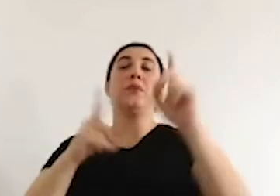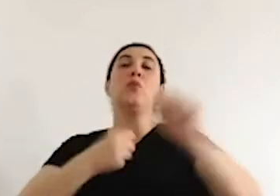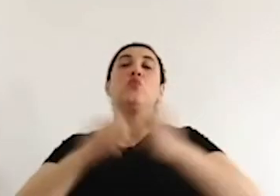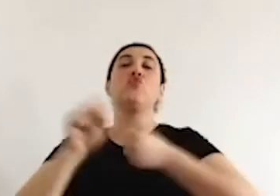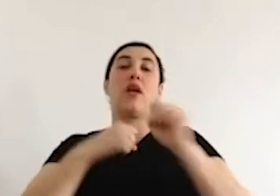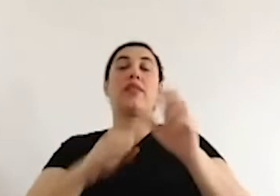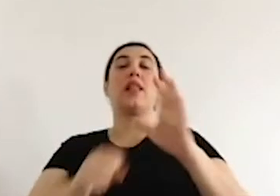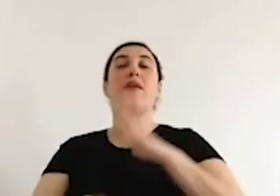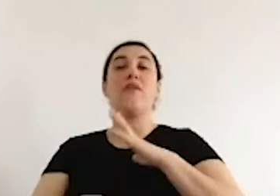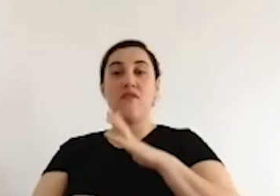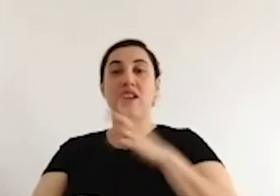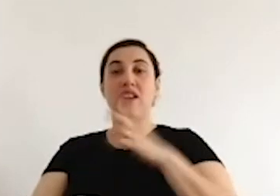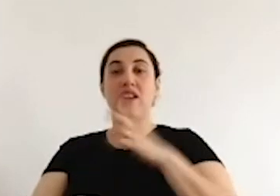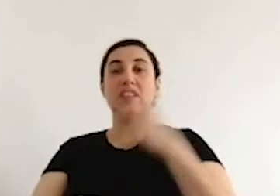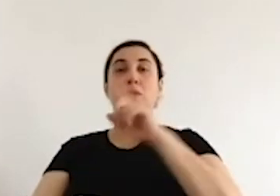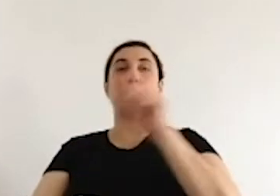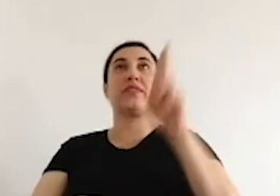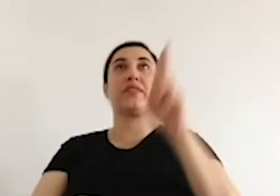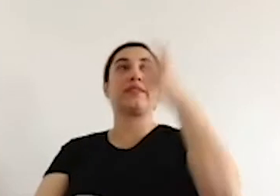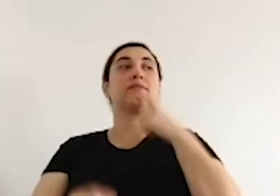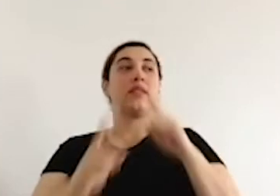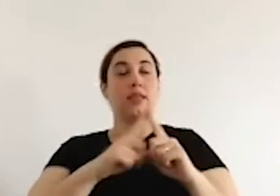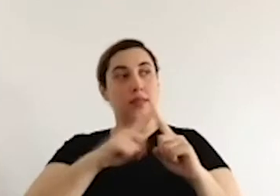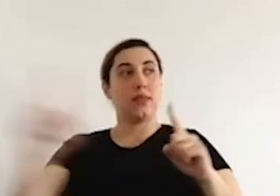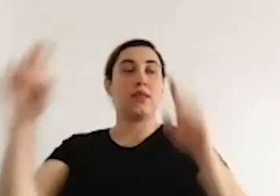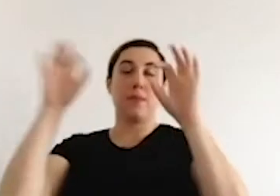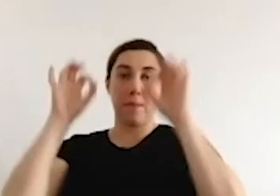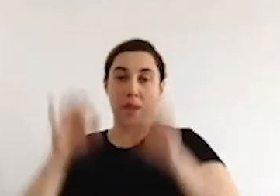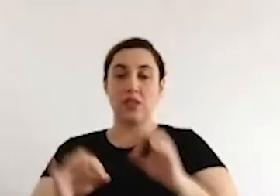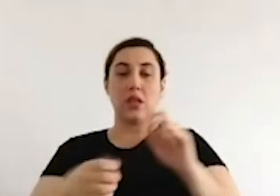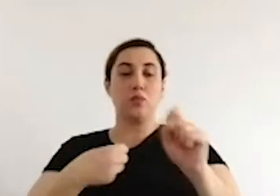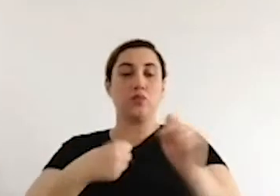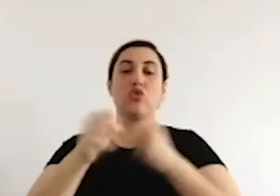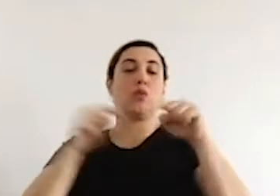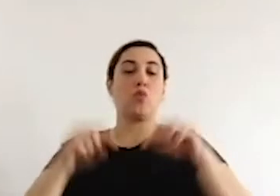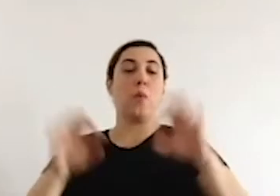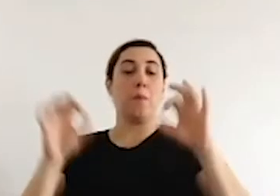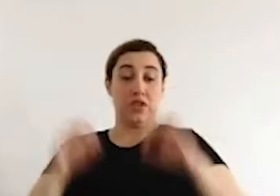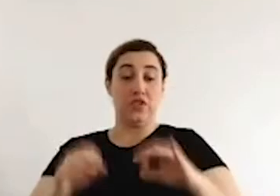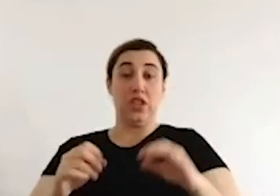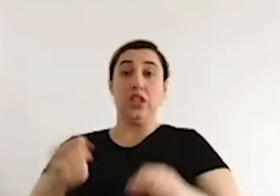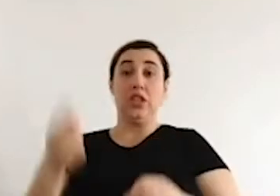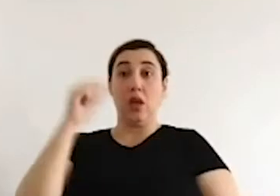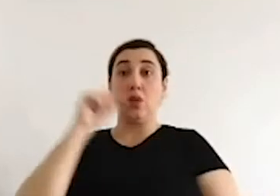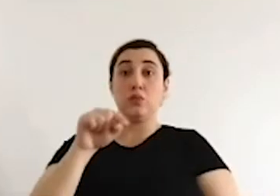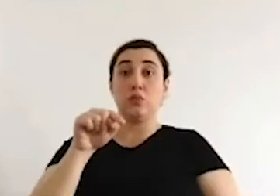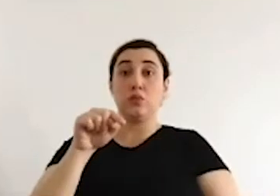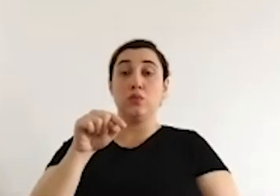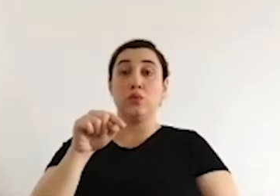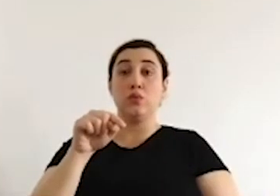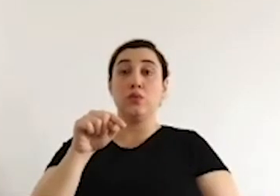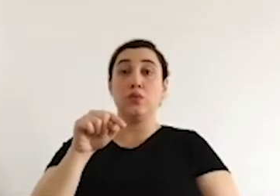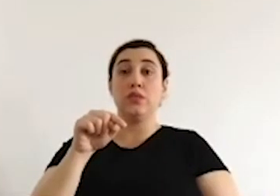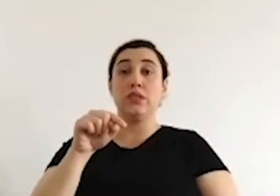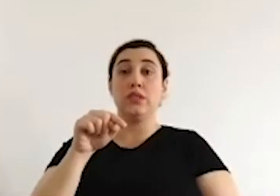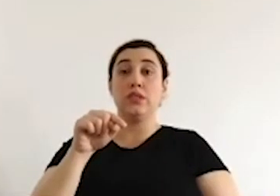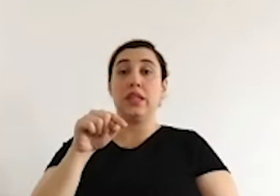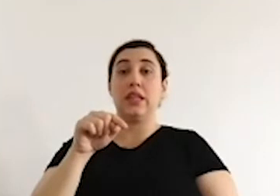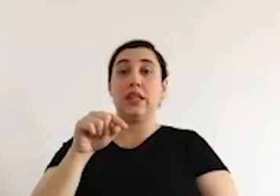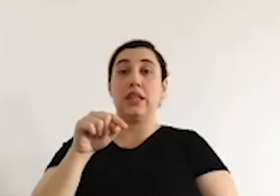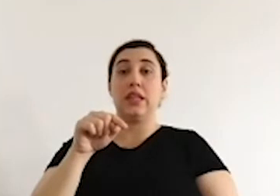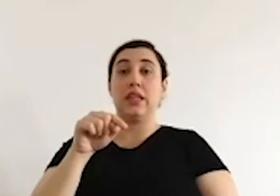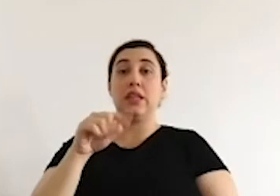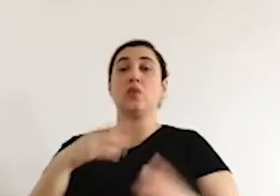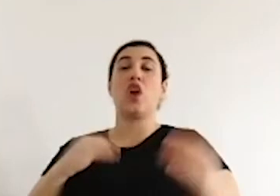There is a struggle that takes place since 2007. A number of